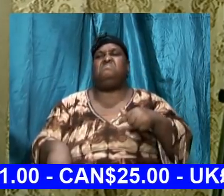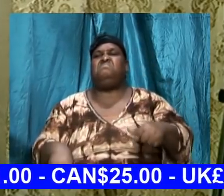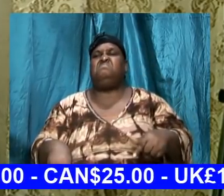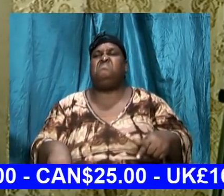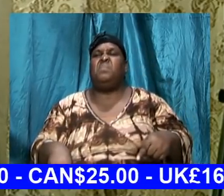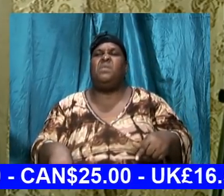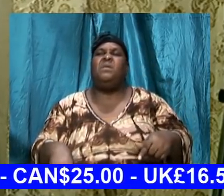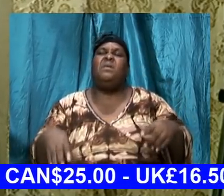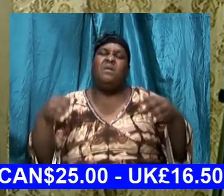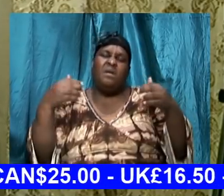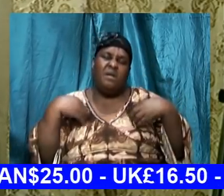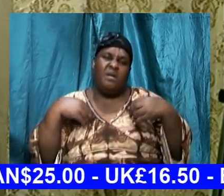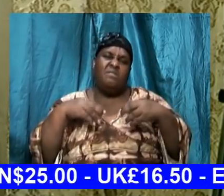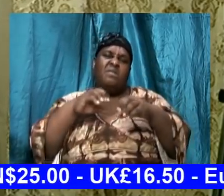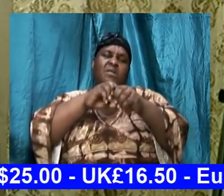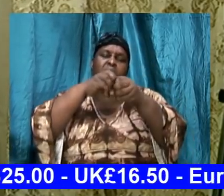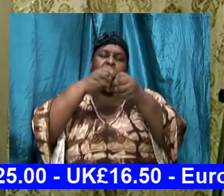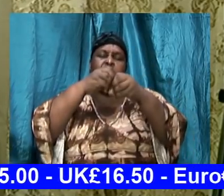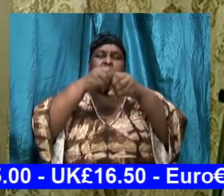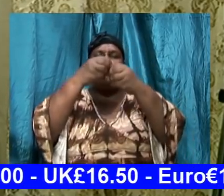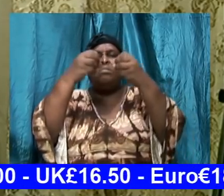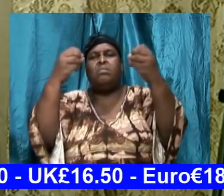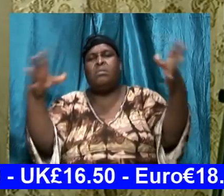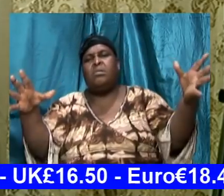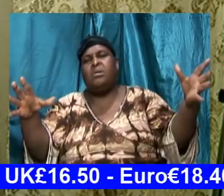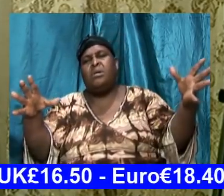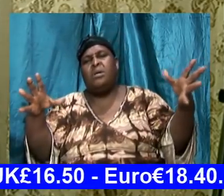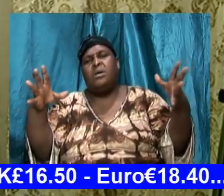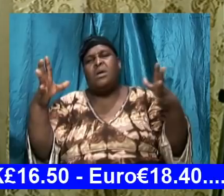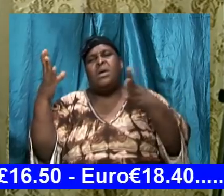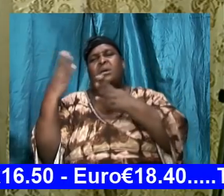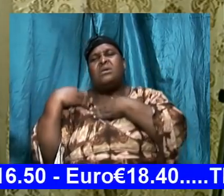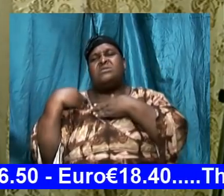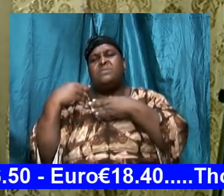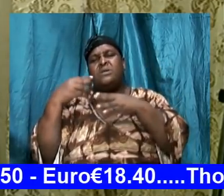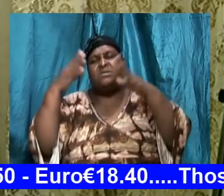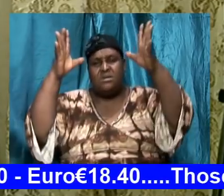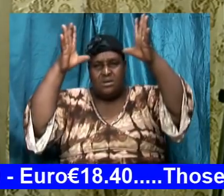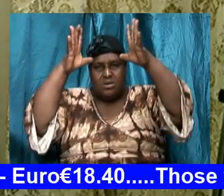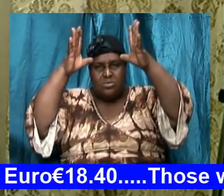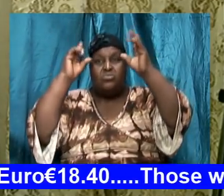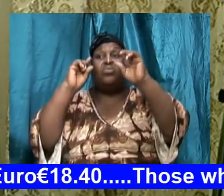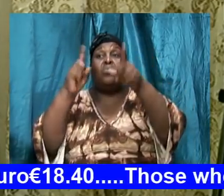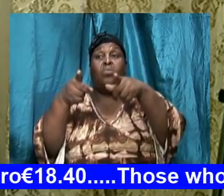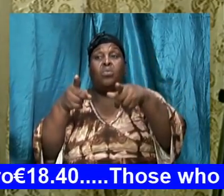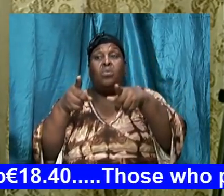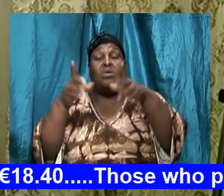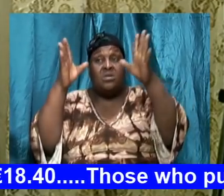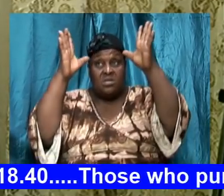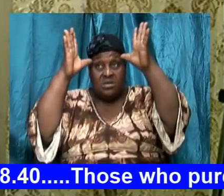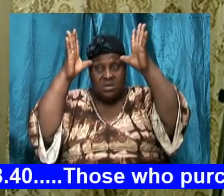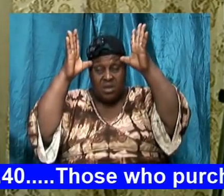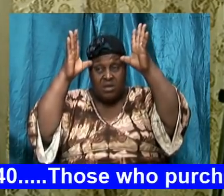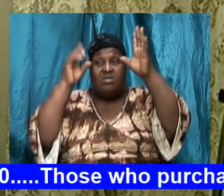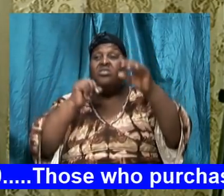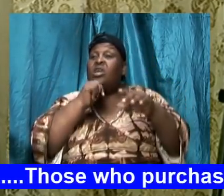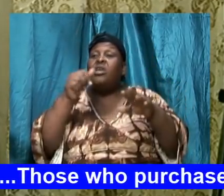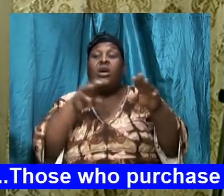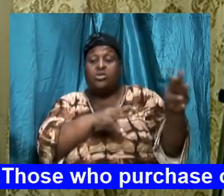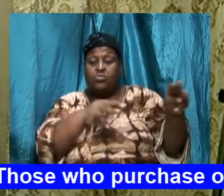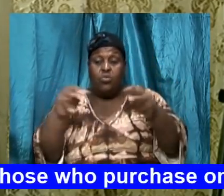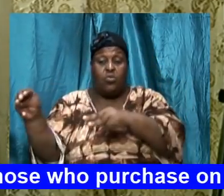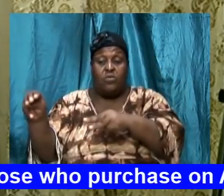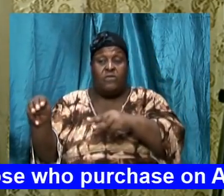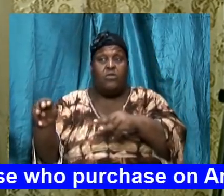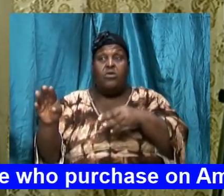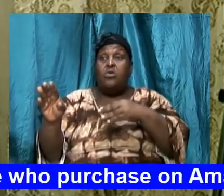And having pulled it, he expected the deer to jump up and go now. But the deer wouldn't move. And no matter how he